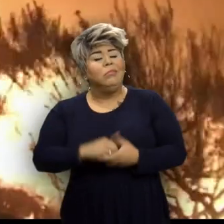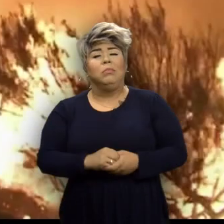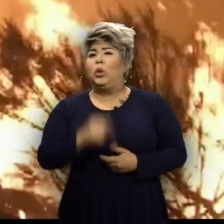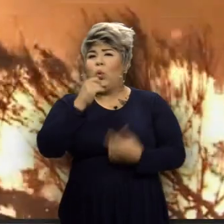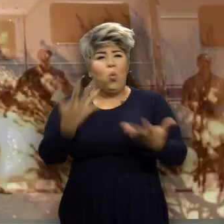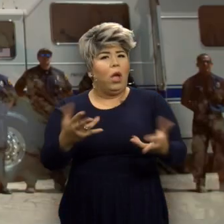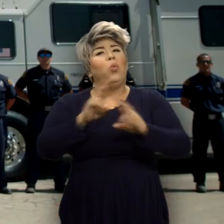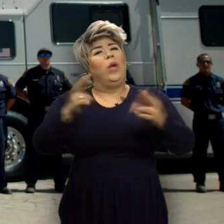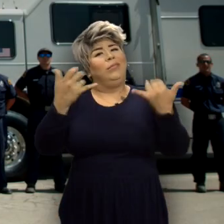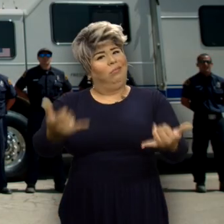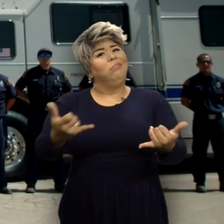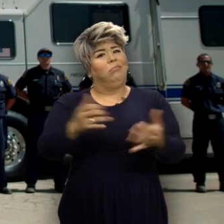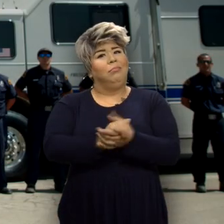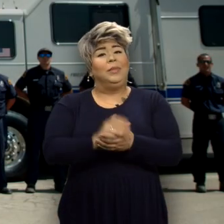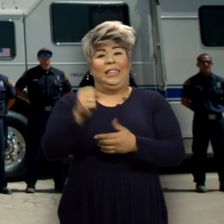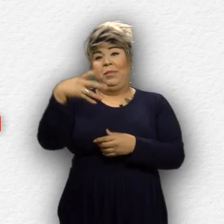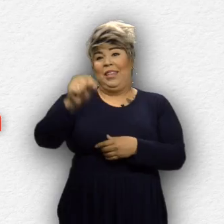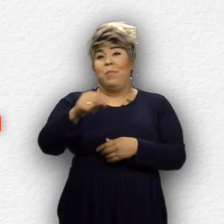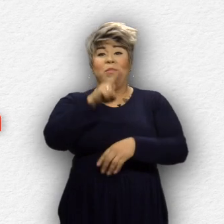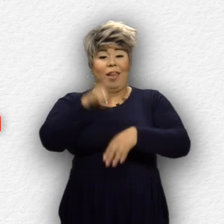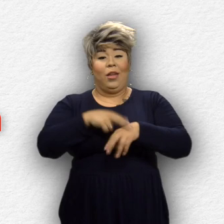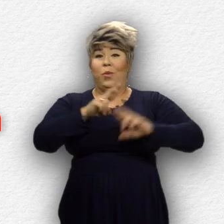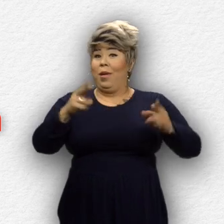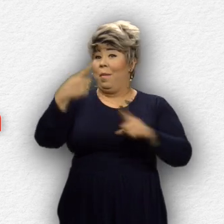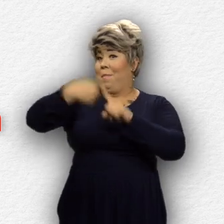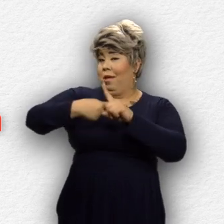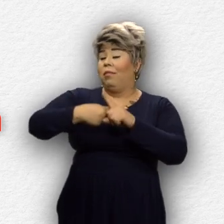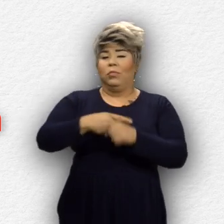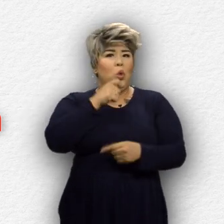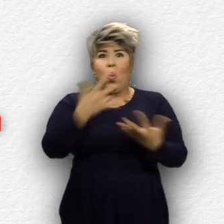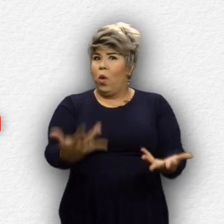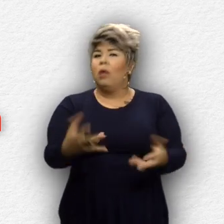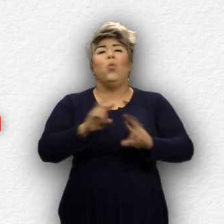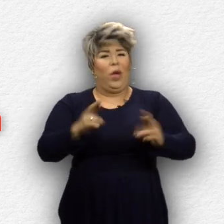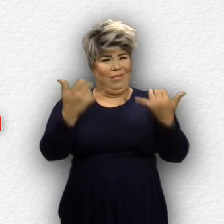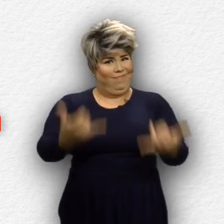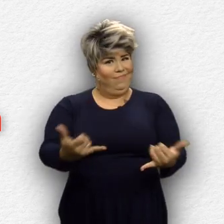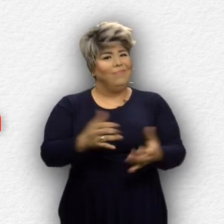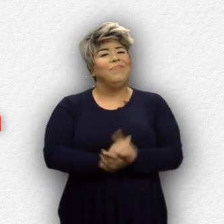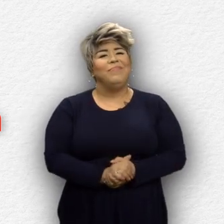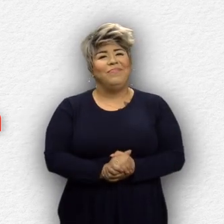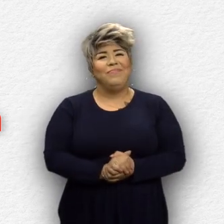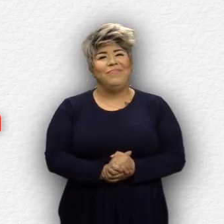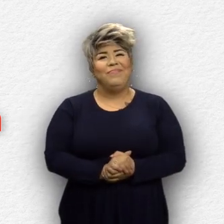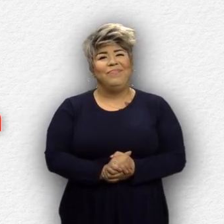event. Don't wait, be prepared. September is National Preparedness Month. Don't wait, be ready today.